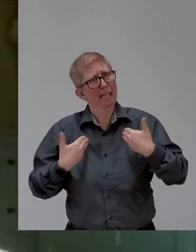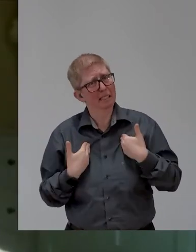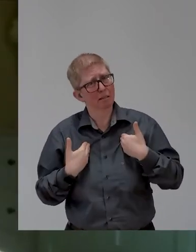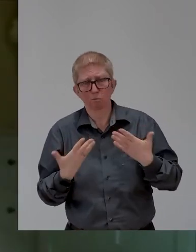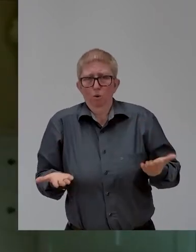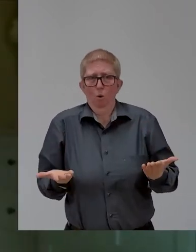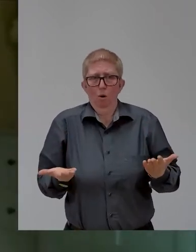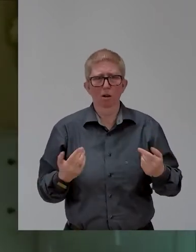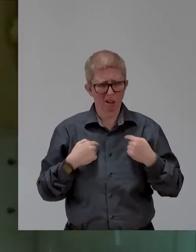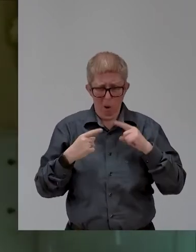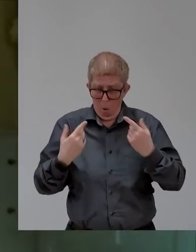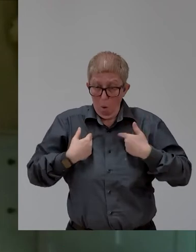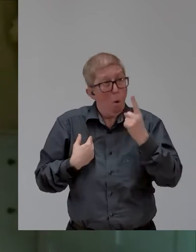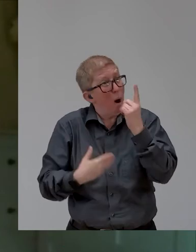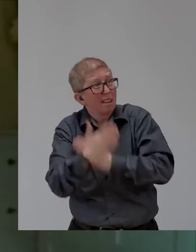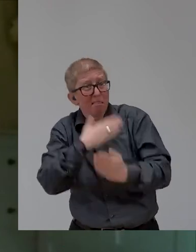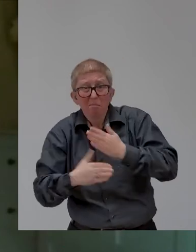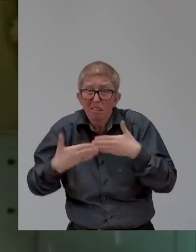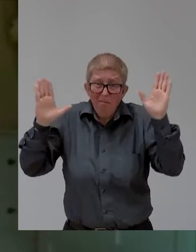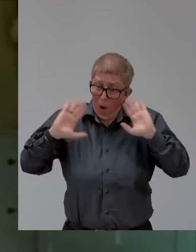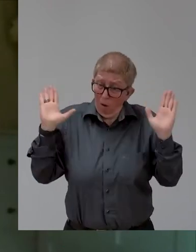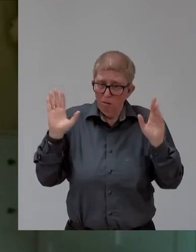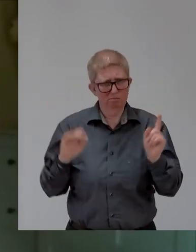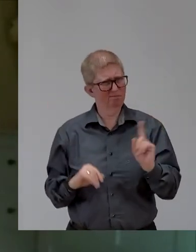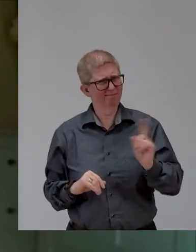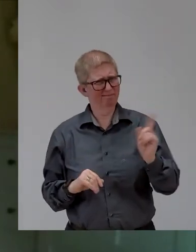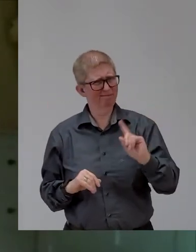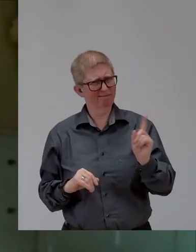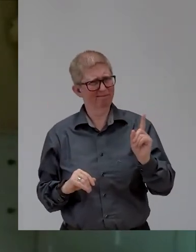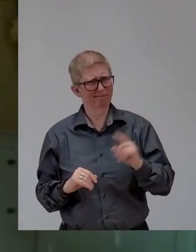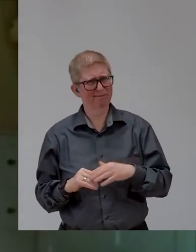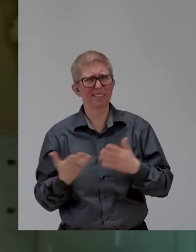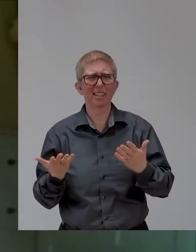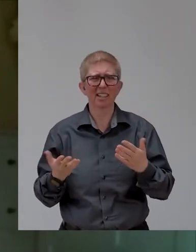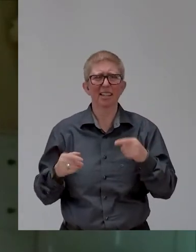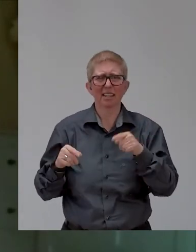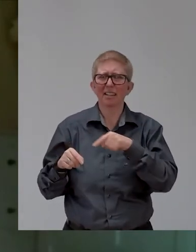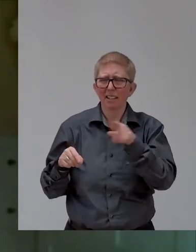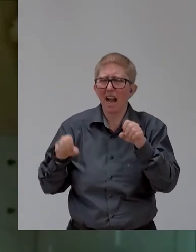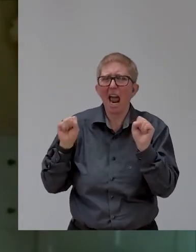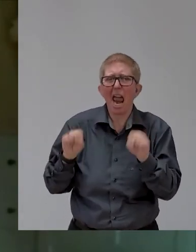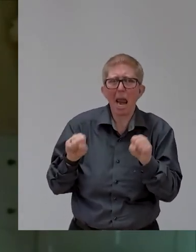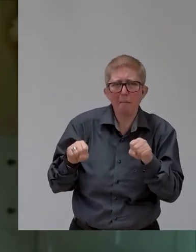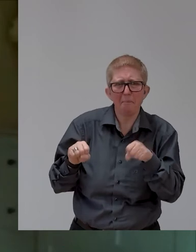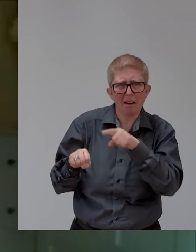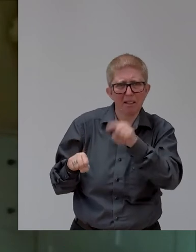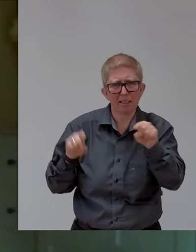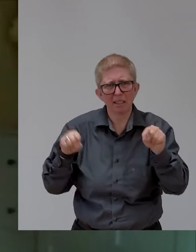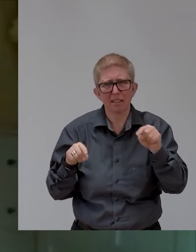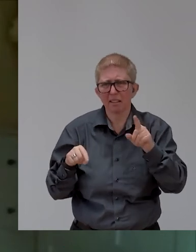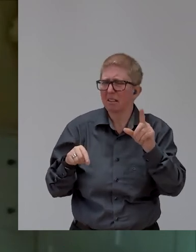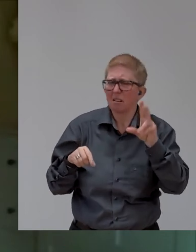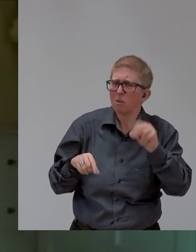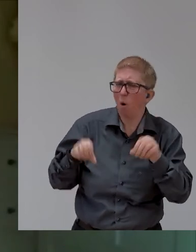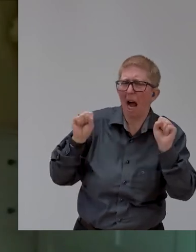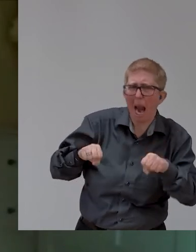it's almost in the word, isn't it? Because, you know, abled or not abled. and, and yet I think I've got as much ability as a